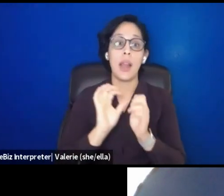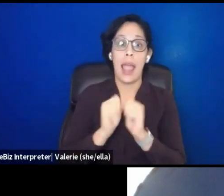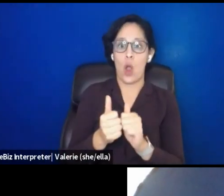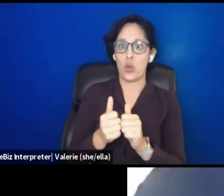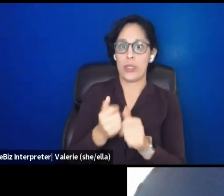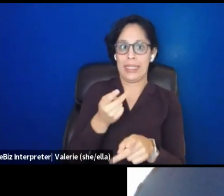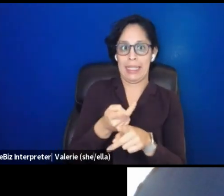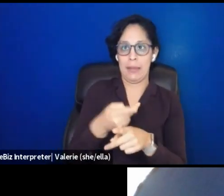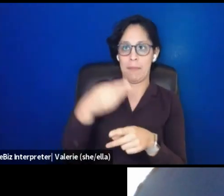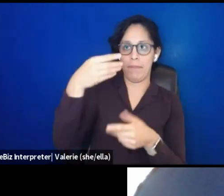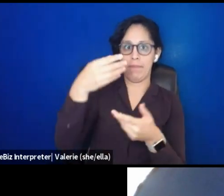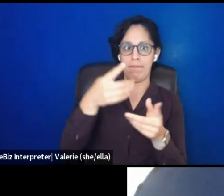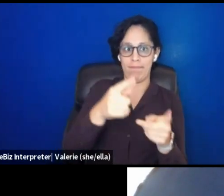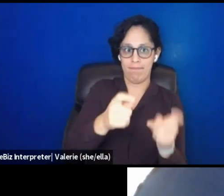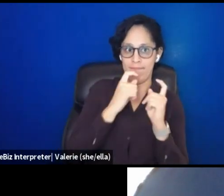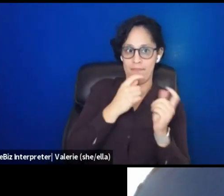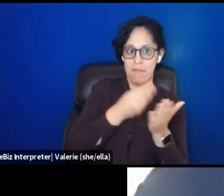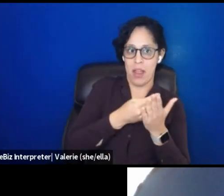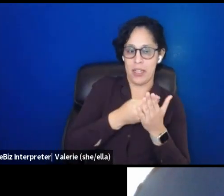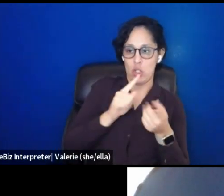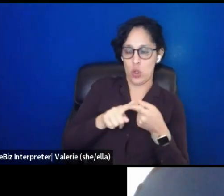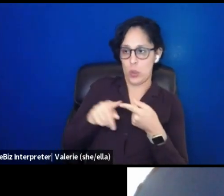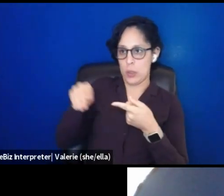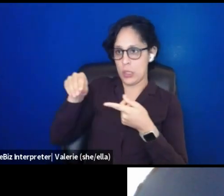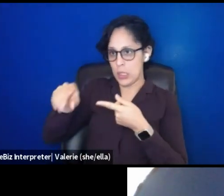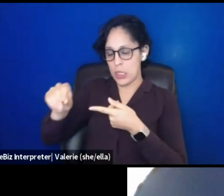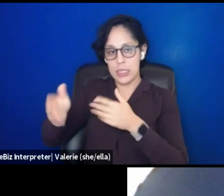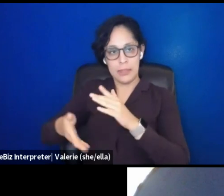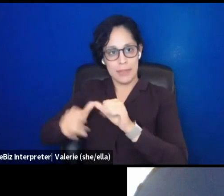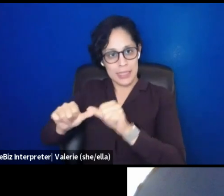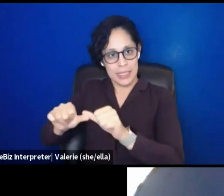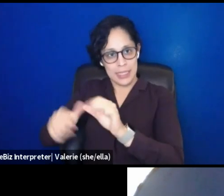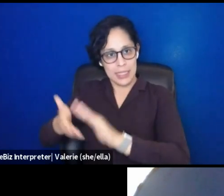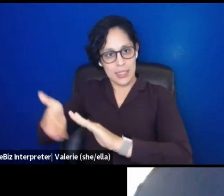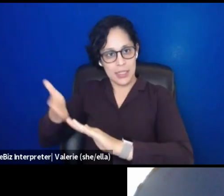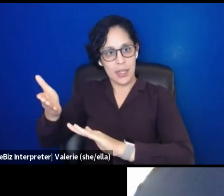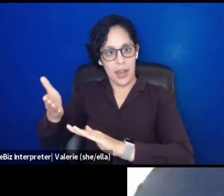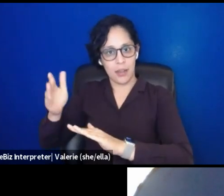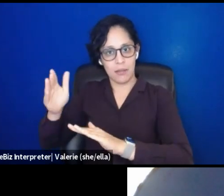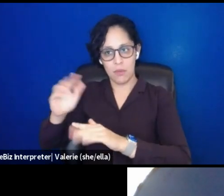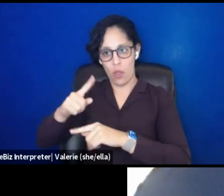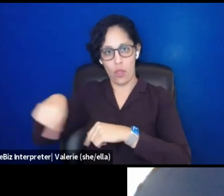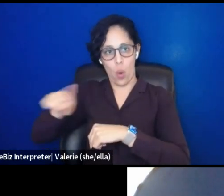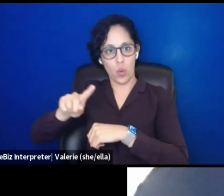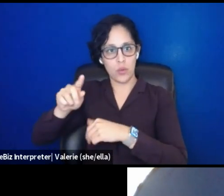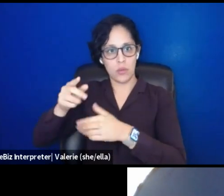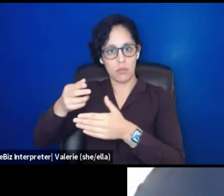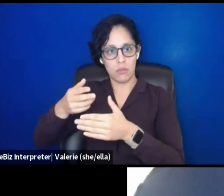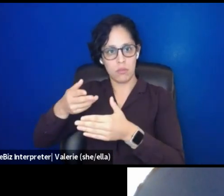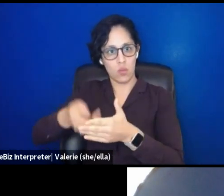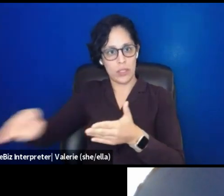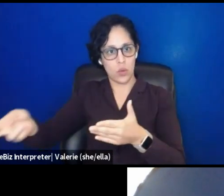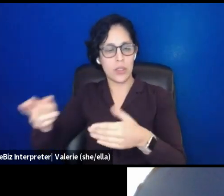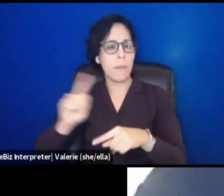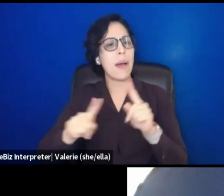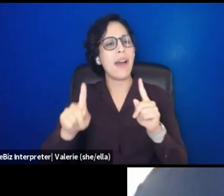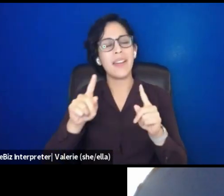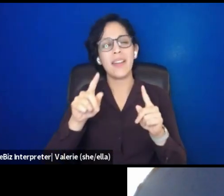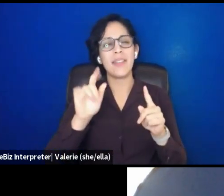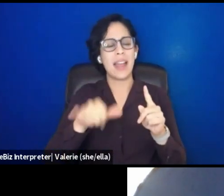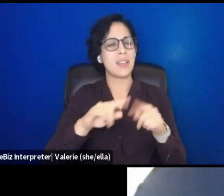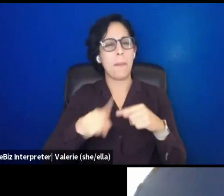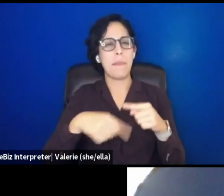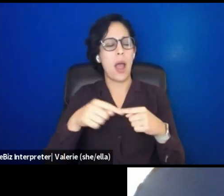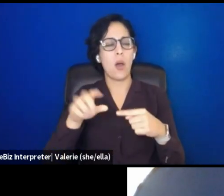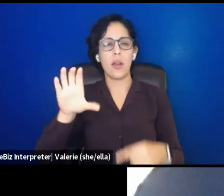is a little harder. Um, but I think that that is part of that capacity building. Like once you can translate RPI money,